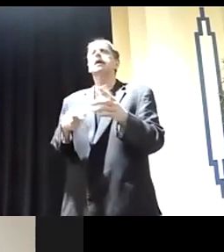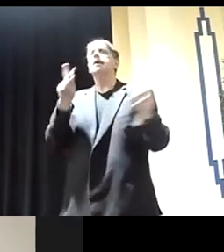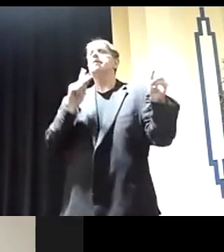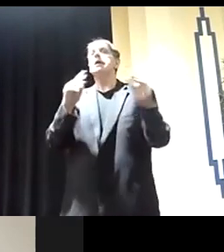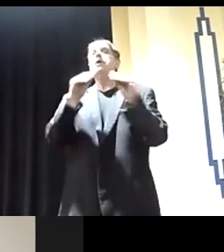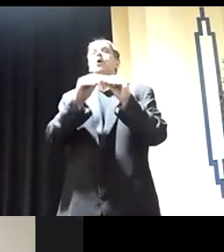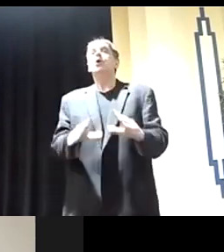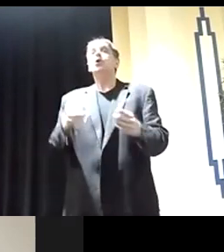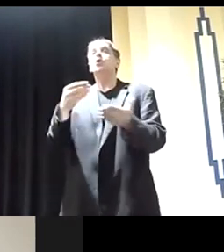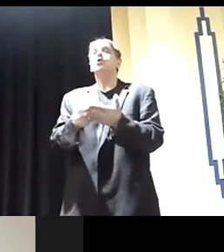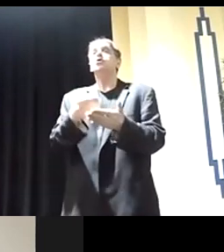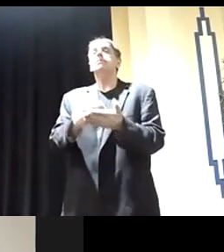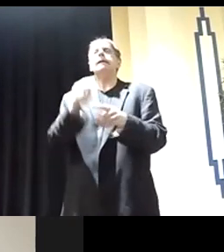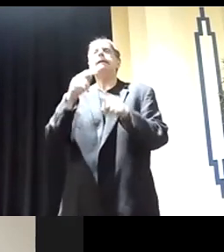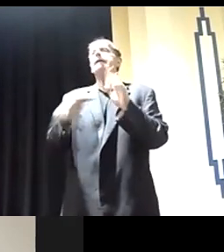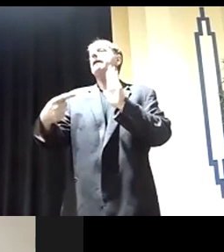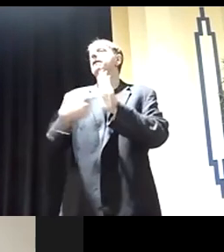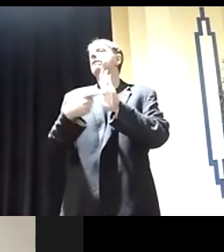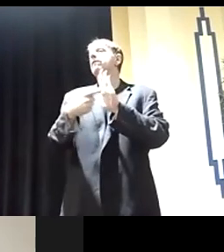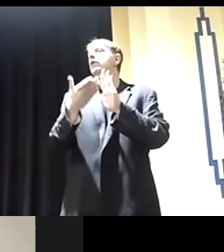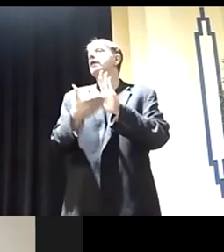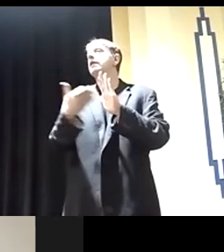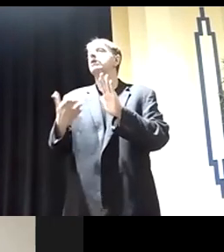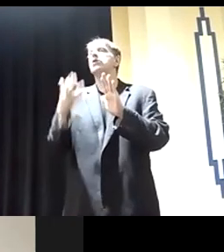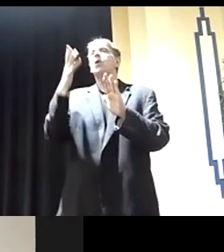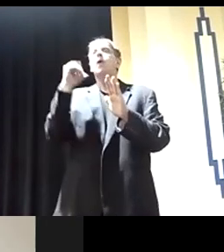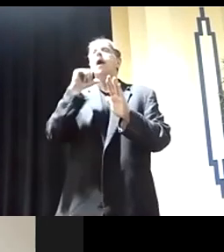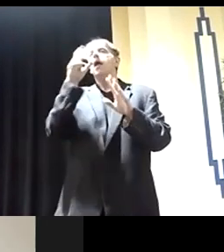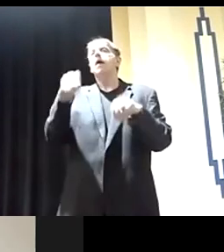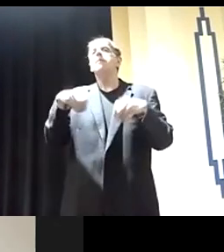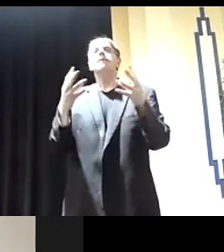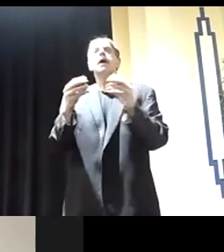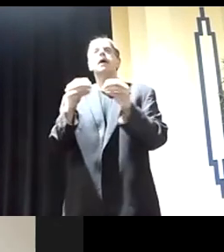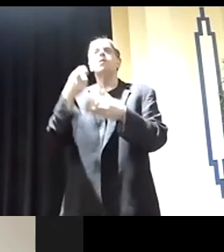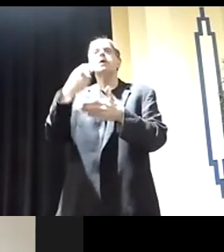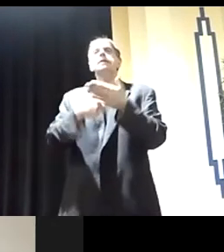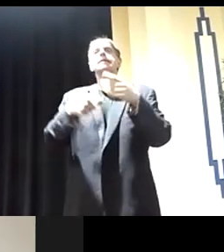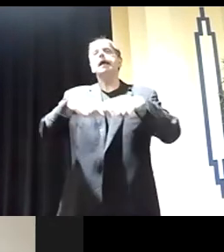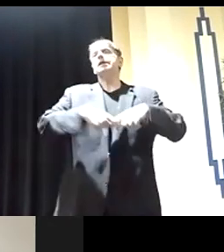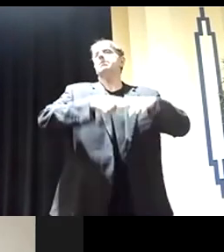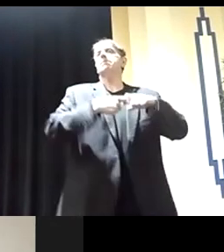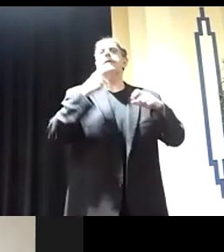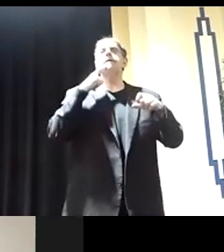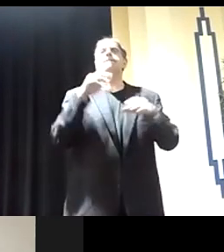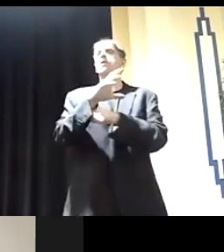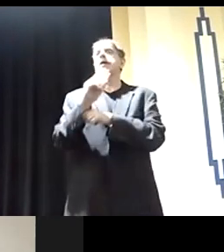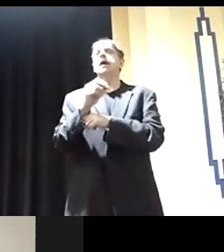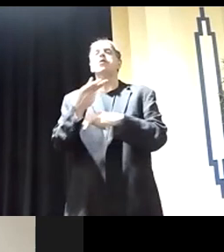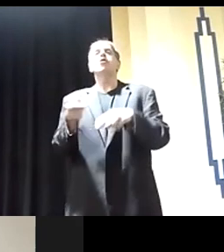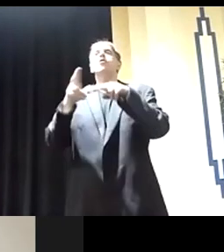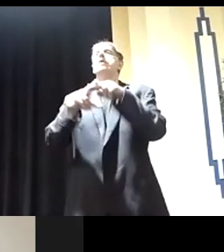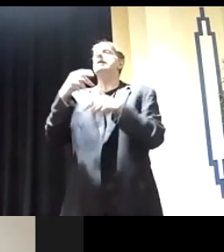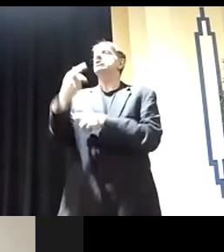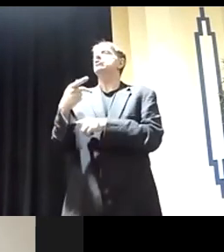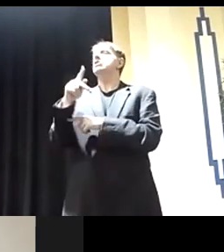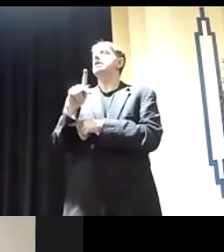for the stuff they need. So why not give more of a little bit of a tax break to companies, start off right there, raise the GDP,